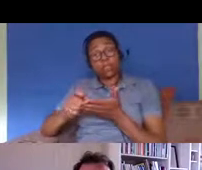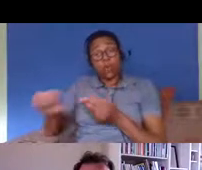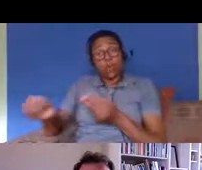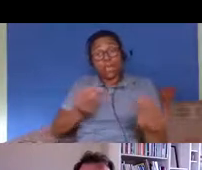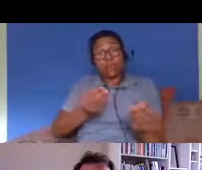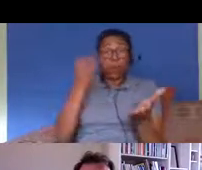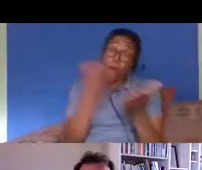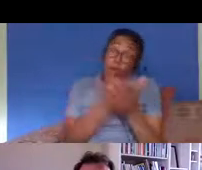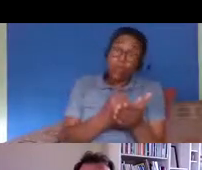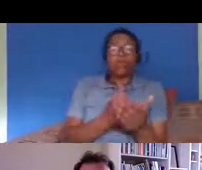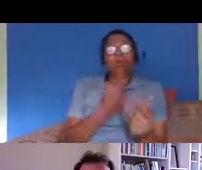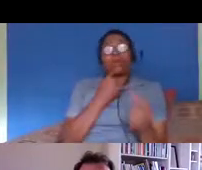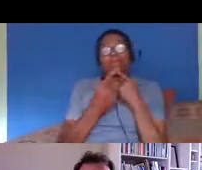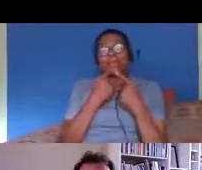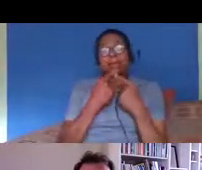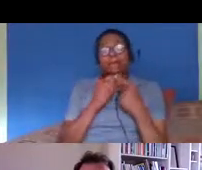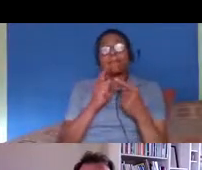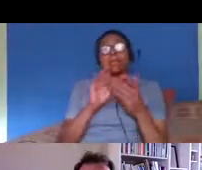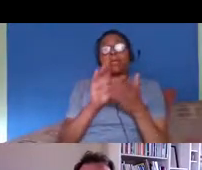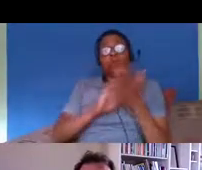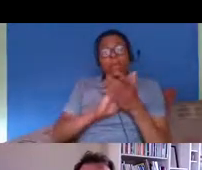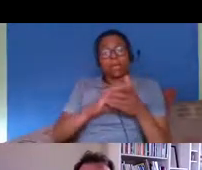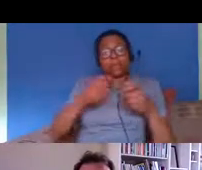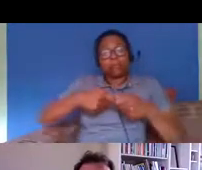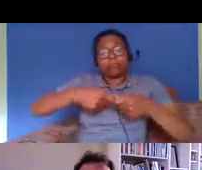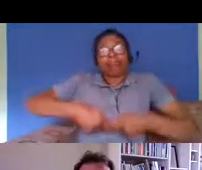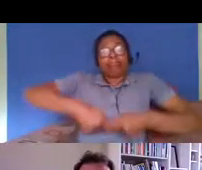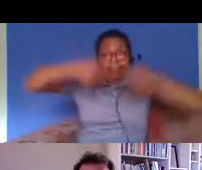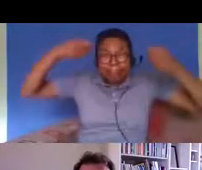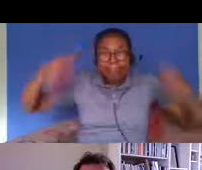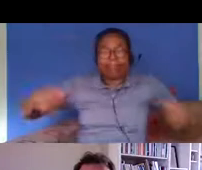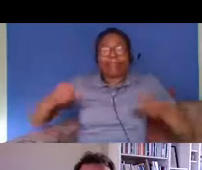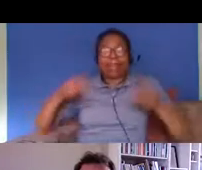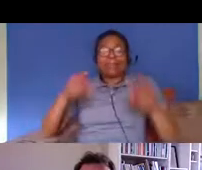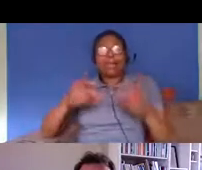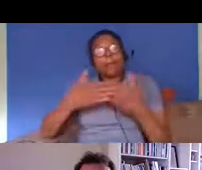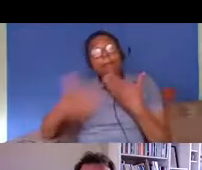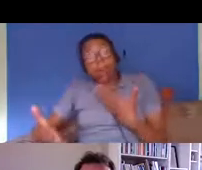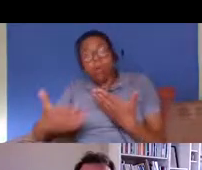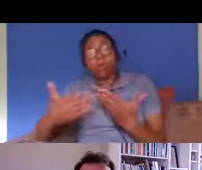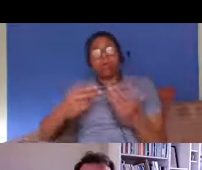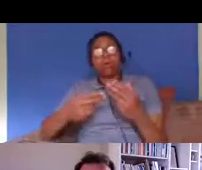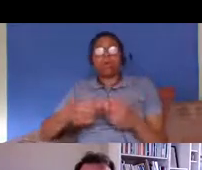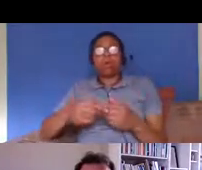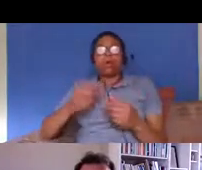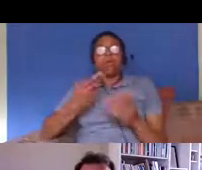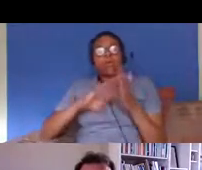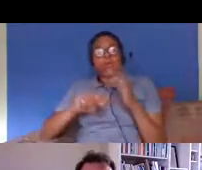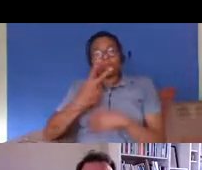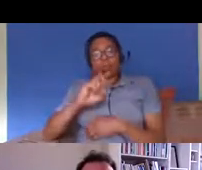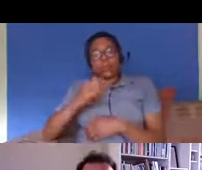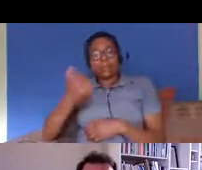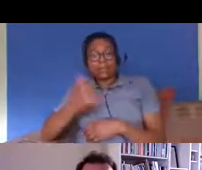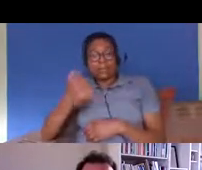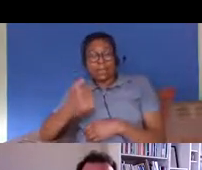in 2016 so that some bank accounts would actually be closed um if if the person was judged by the home office not to have status